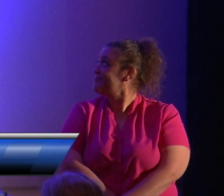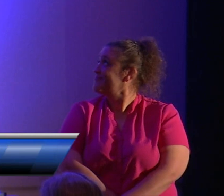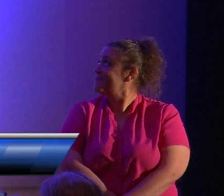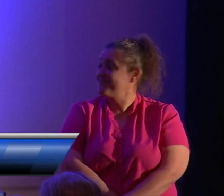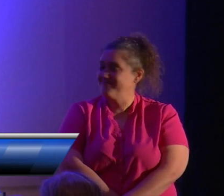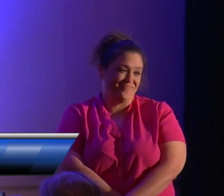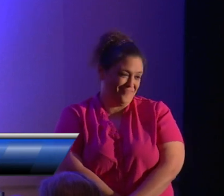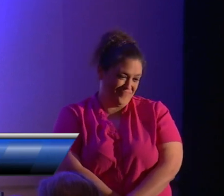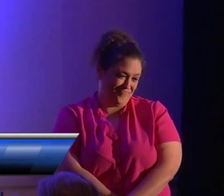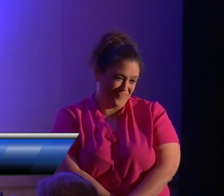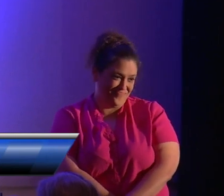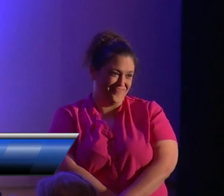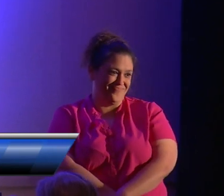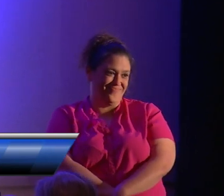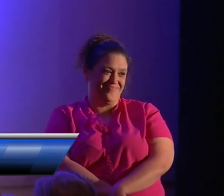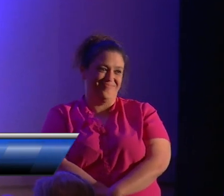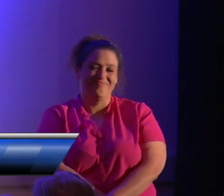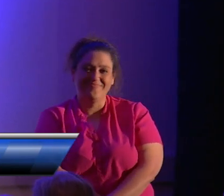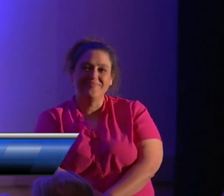Now try this.